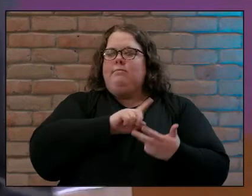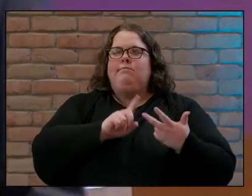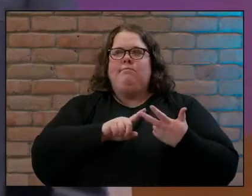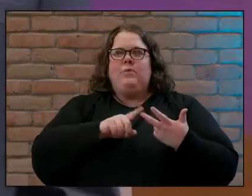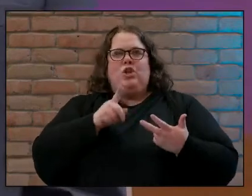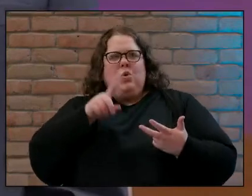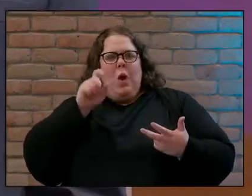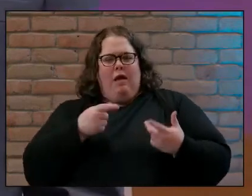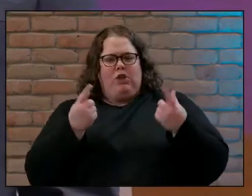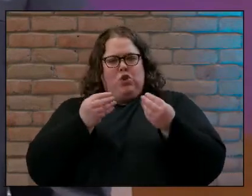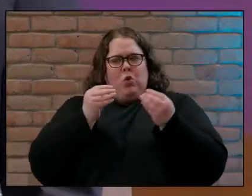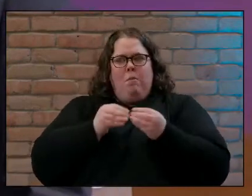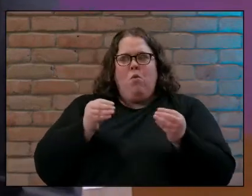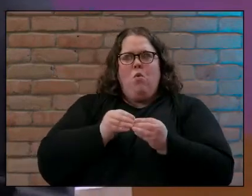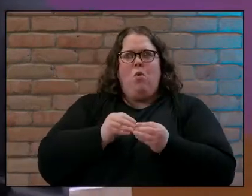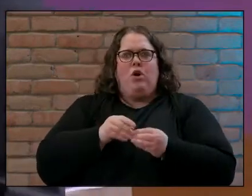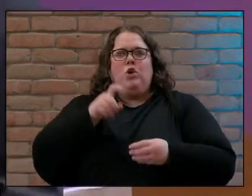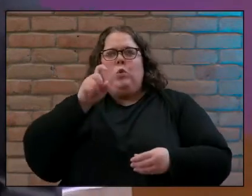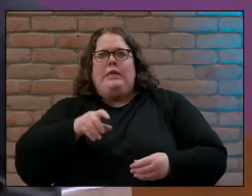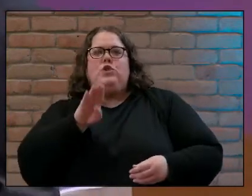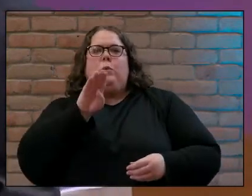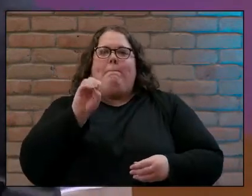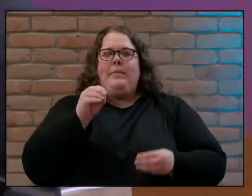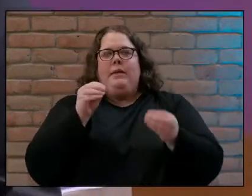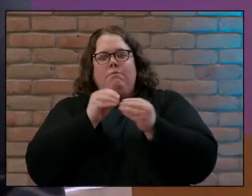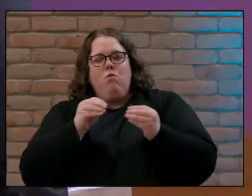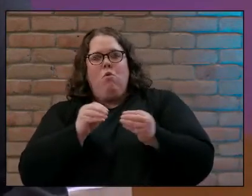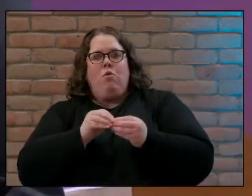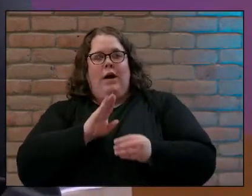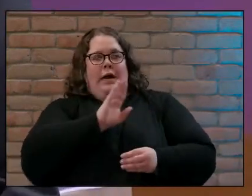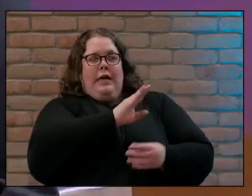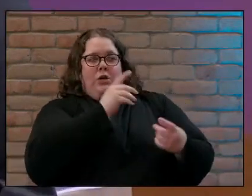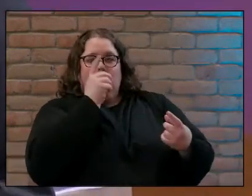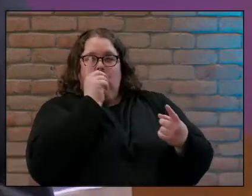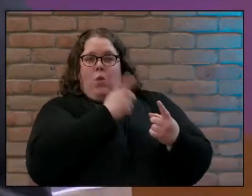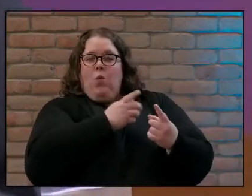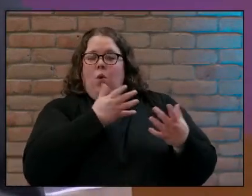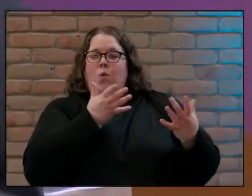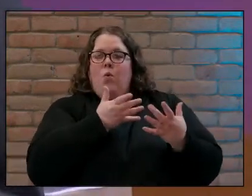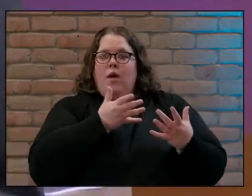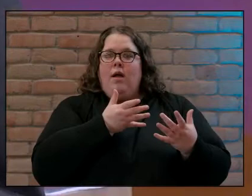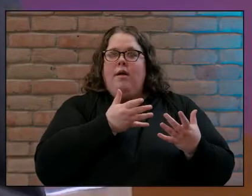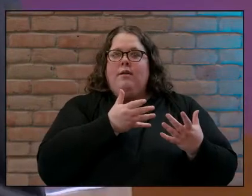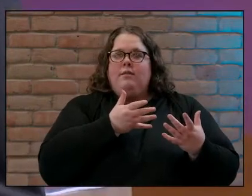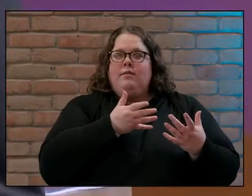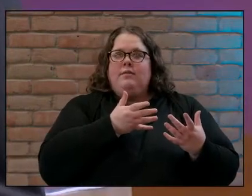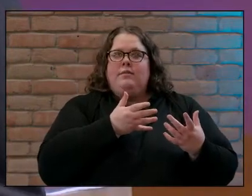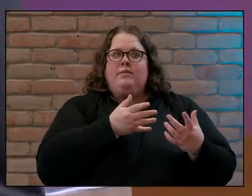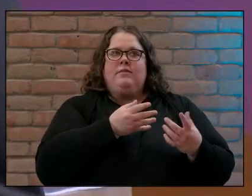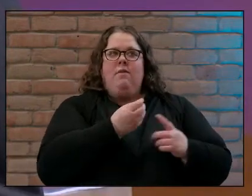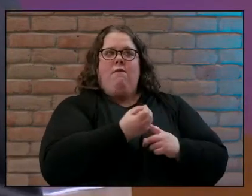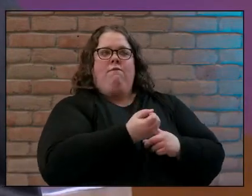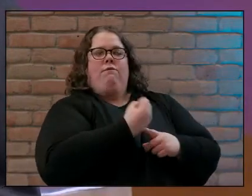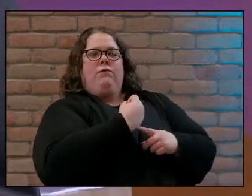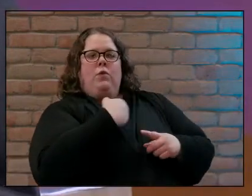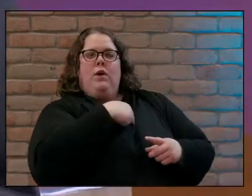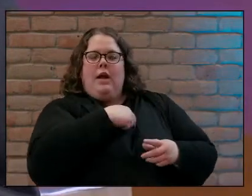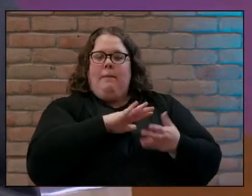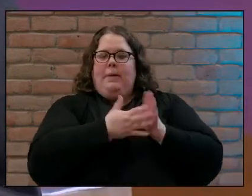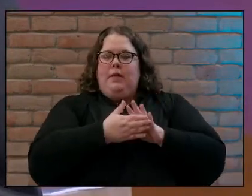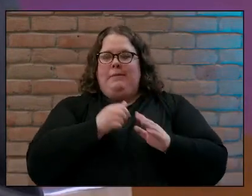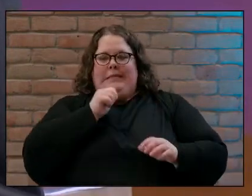have to do more or be more and his goal is always to keep us unsure and unsettled